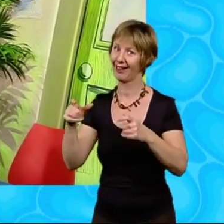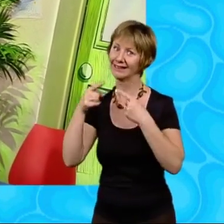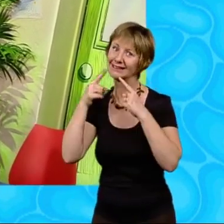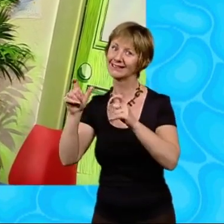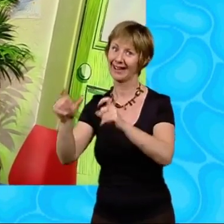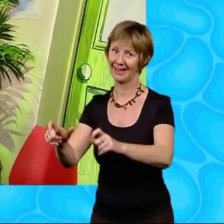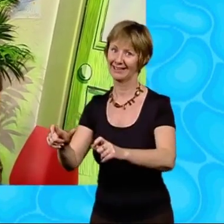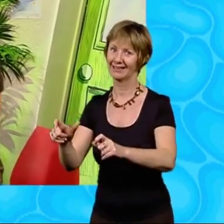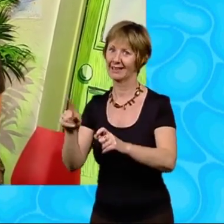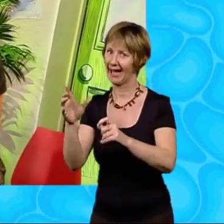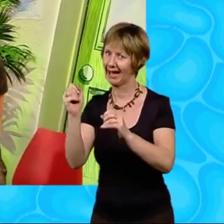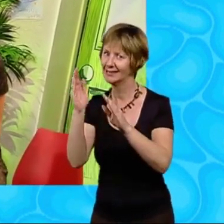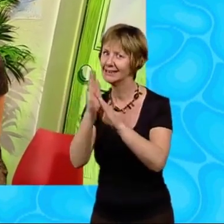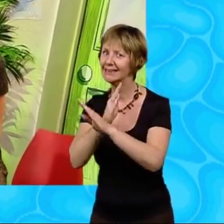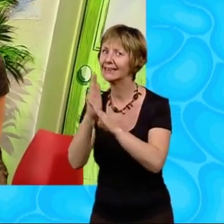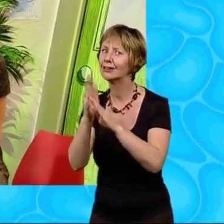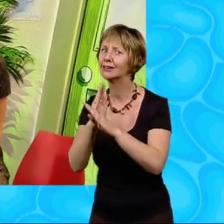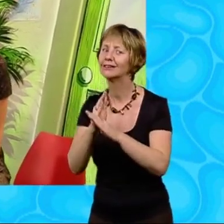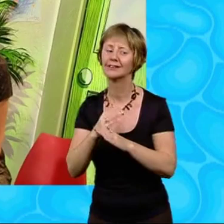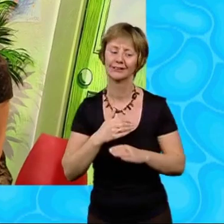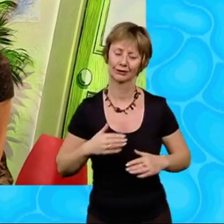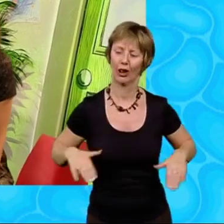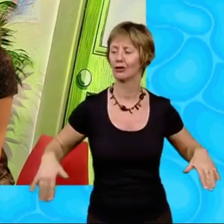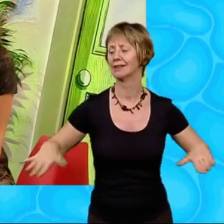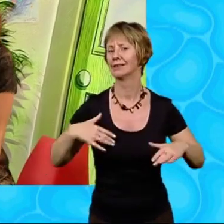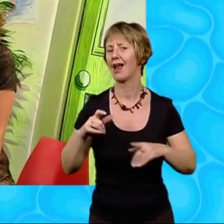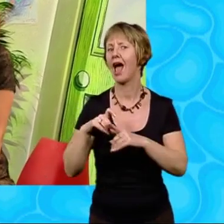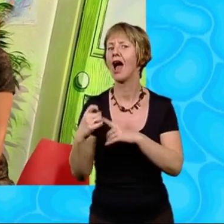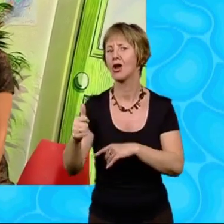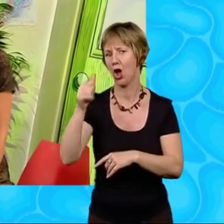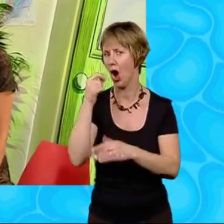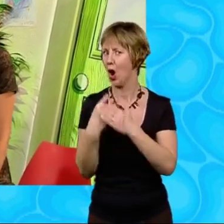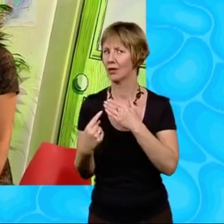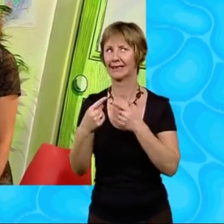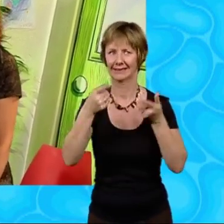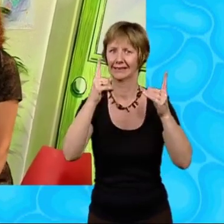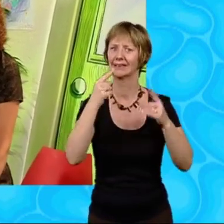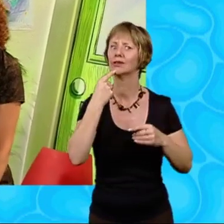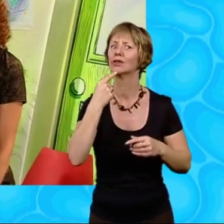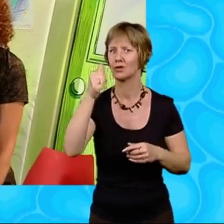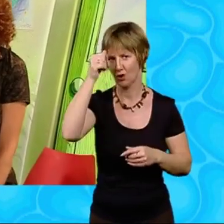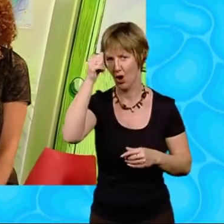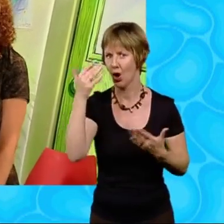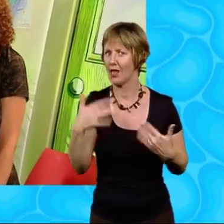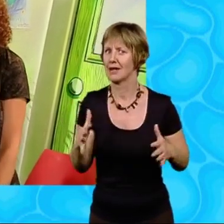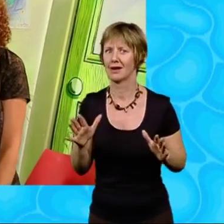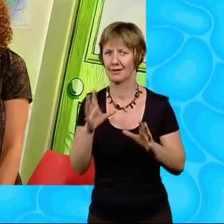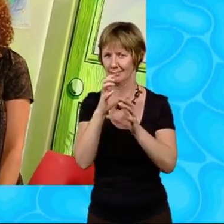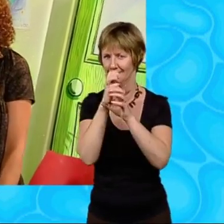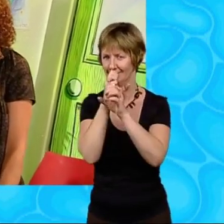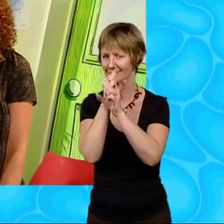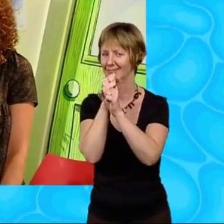Miss Porter had a secret that only the others in my class and the headmistress knew. And that was the way it was going to stay.